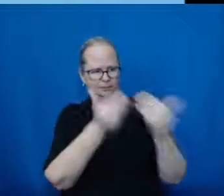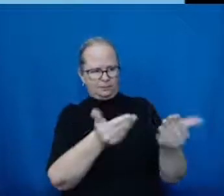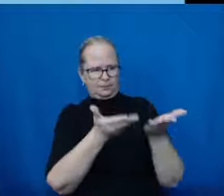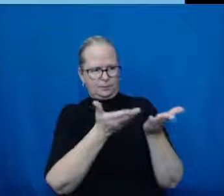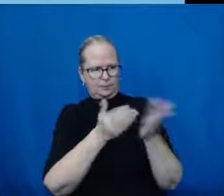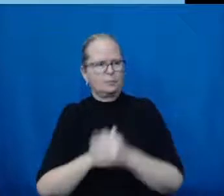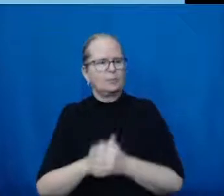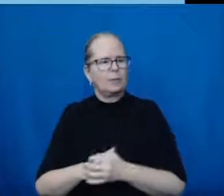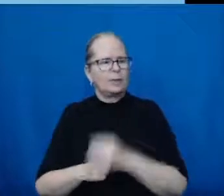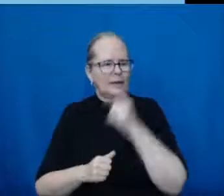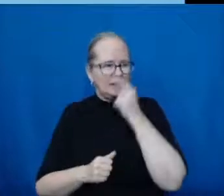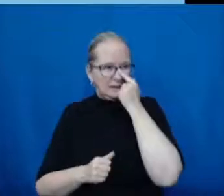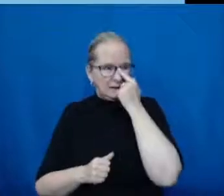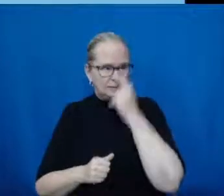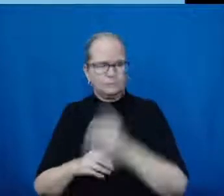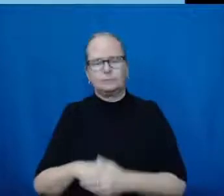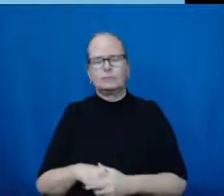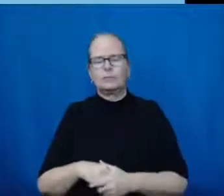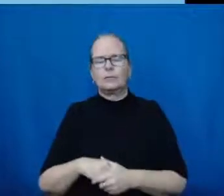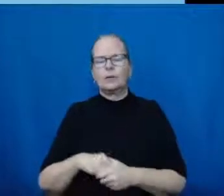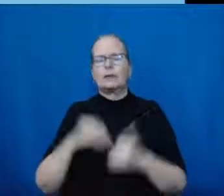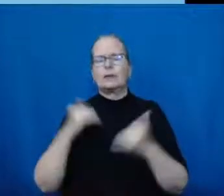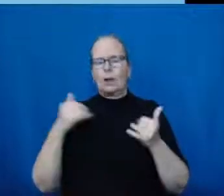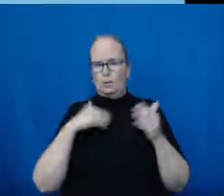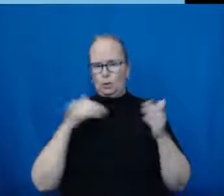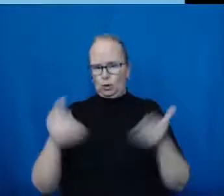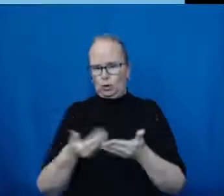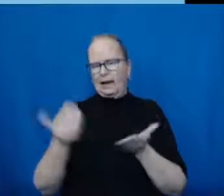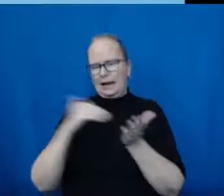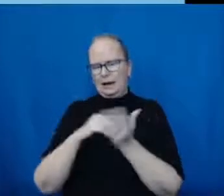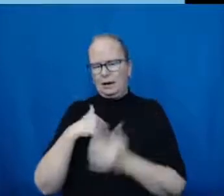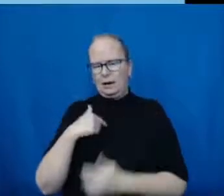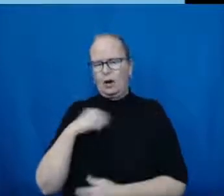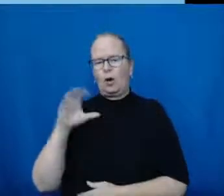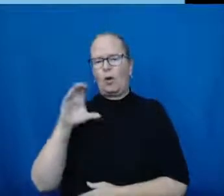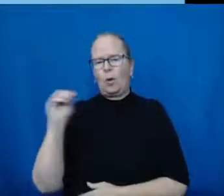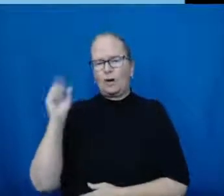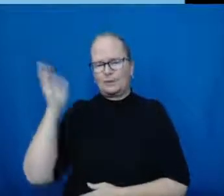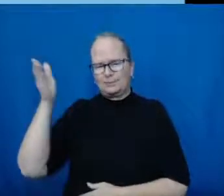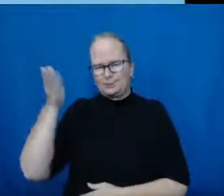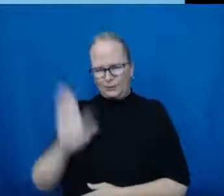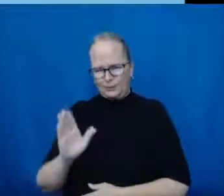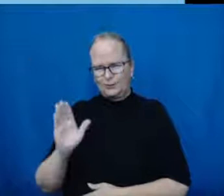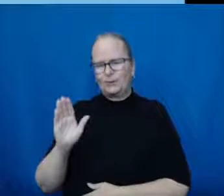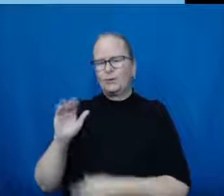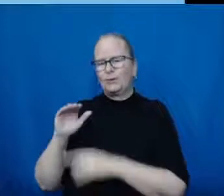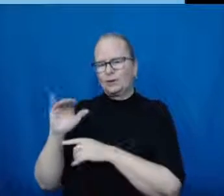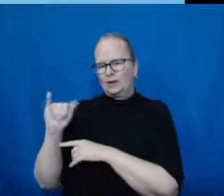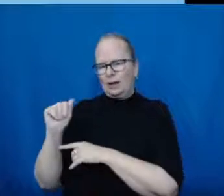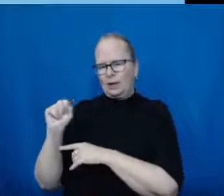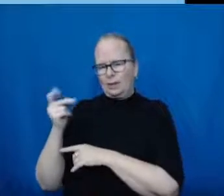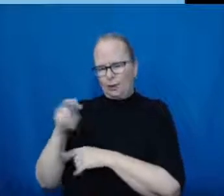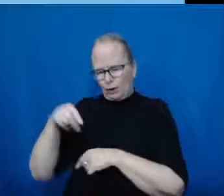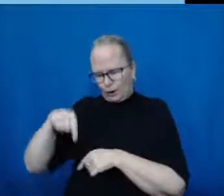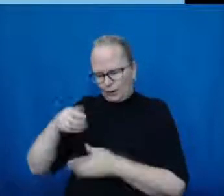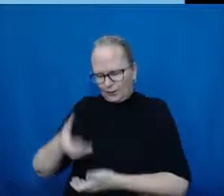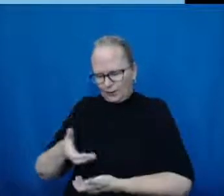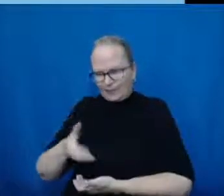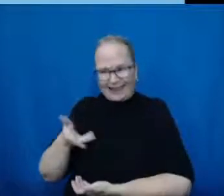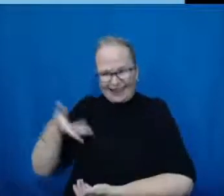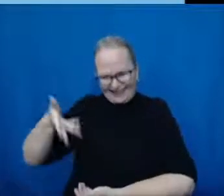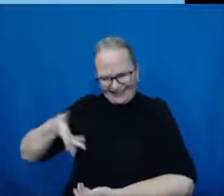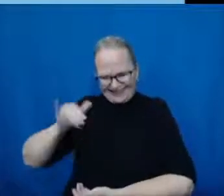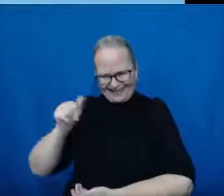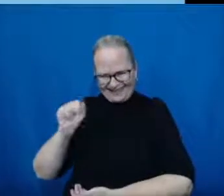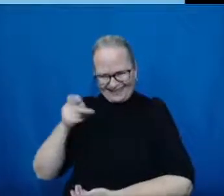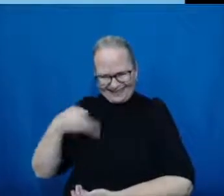Jasper, who's happy to be here and says, hi, everyone. And so to start off, I just wanted to say, you